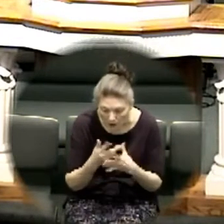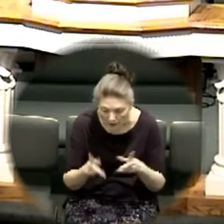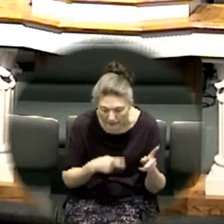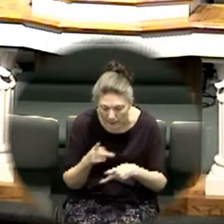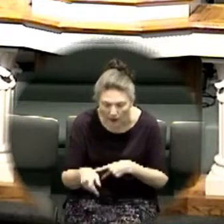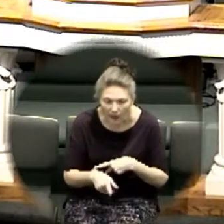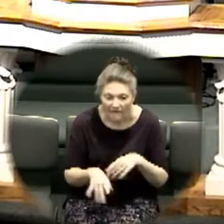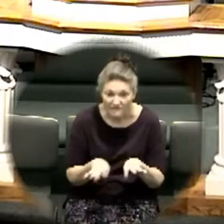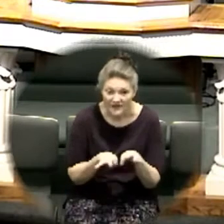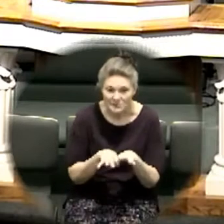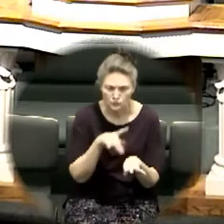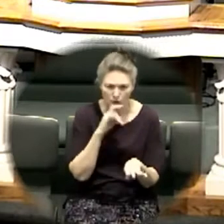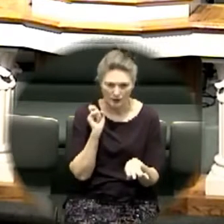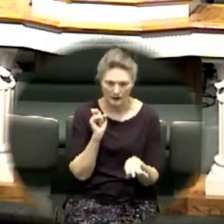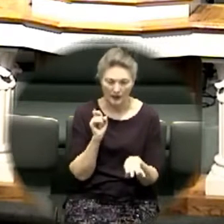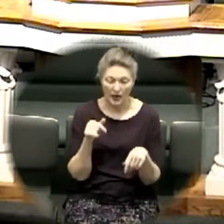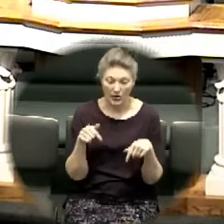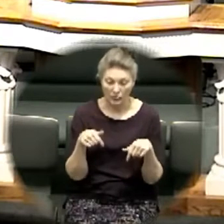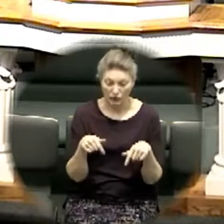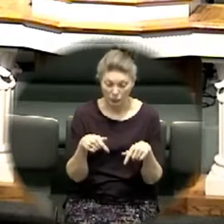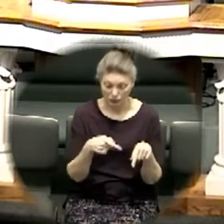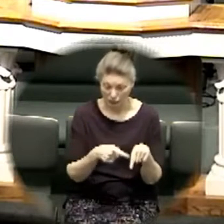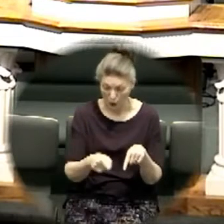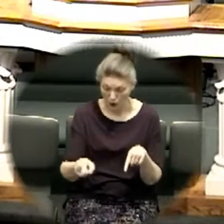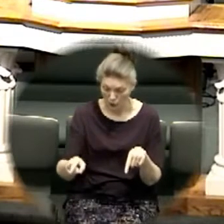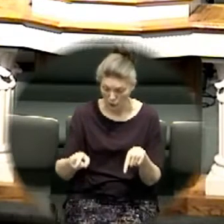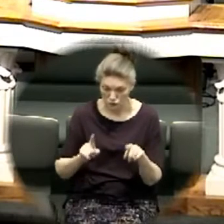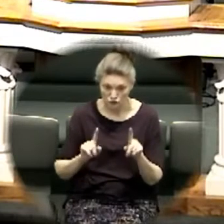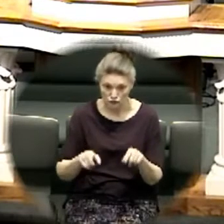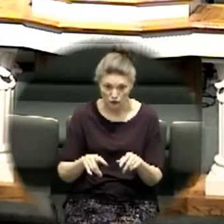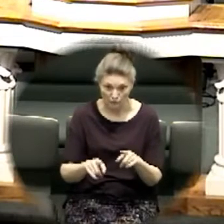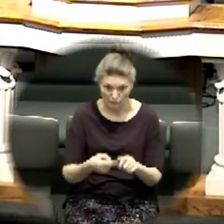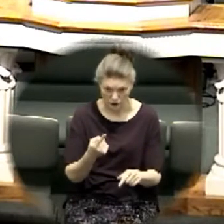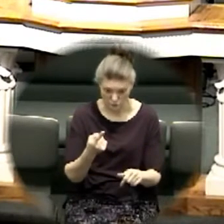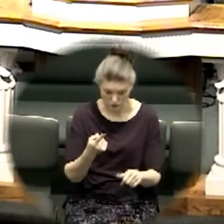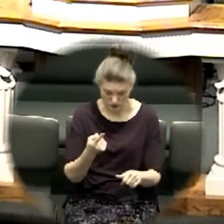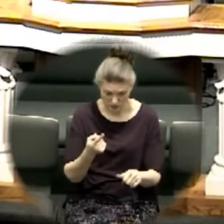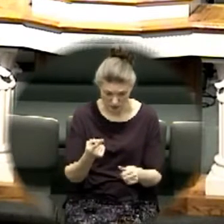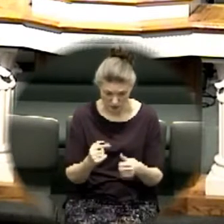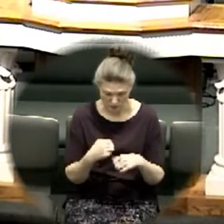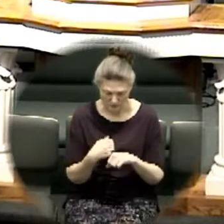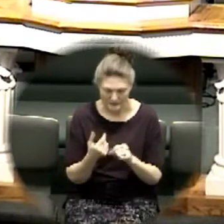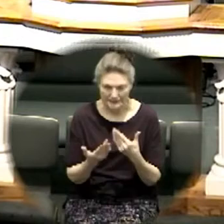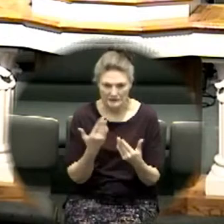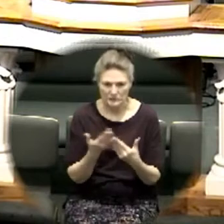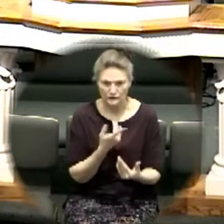those that go first should make it easier for those that follow